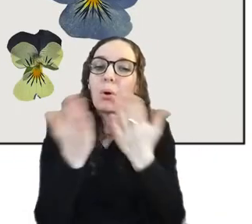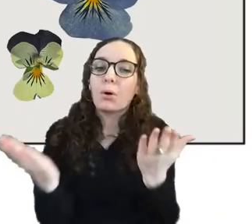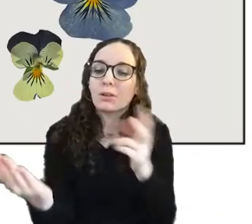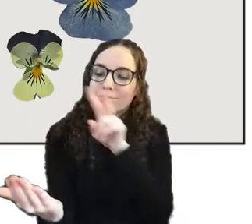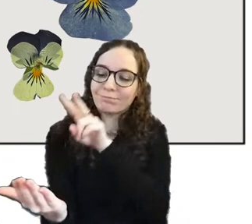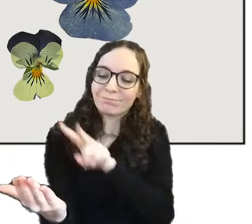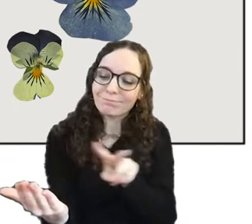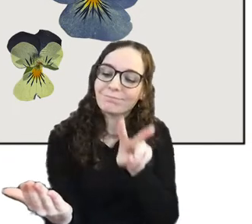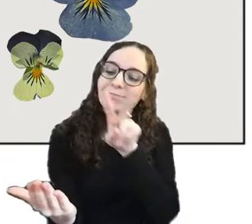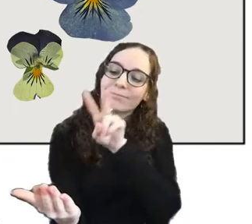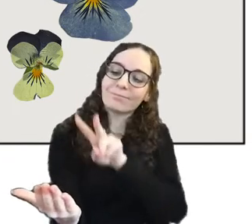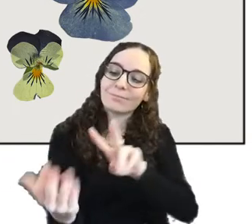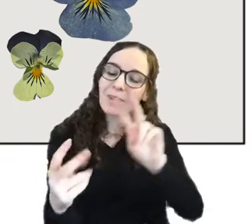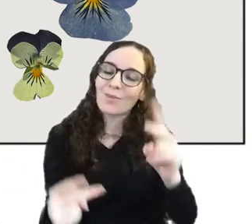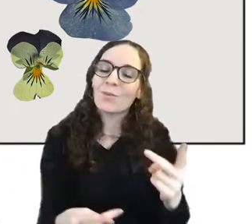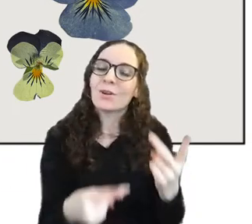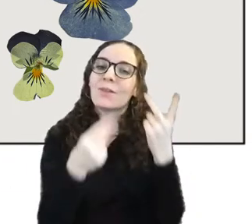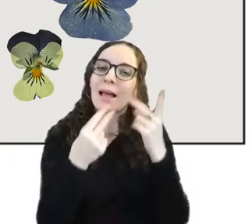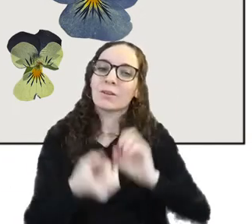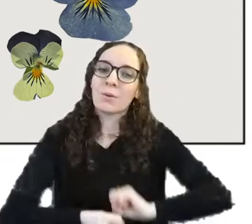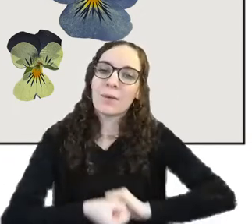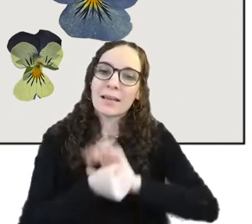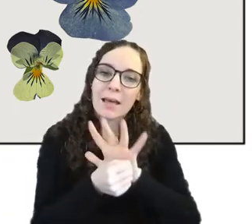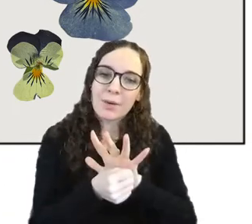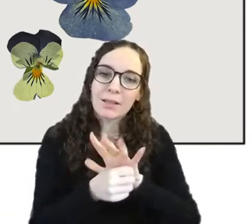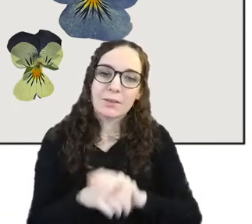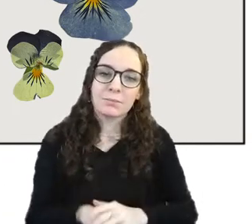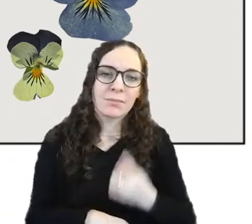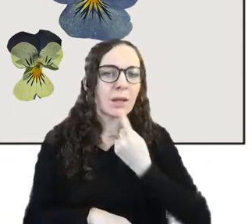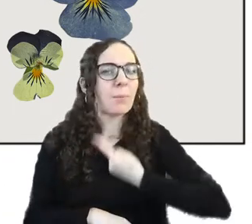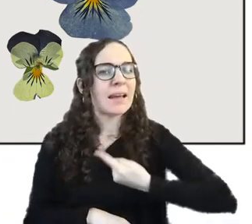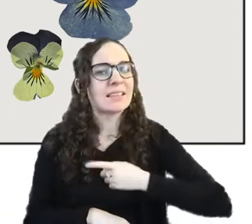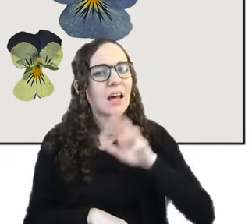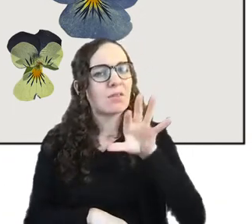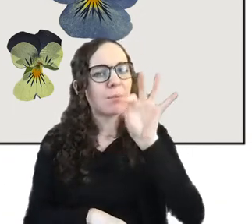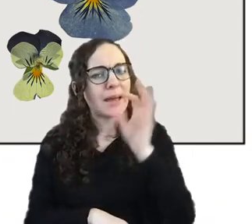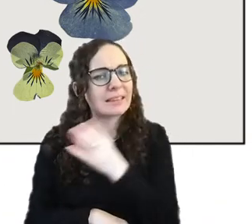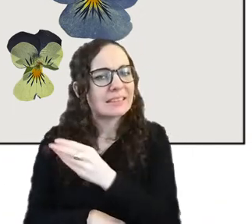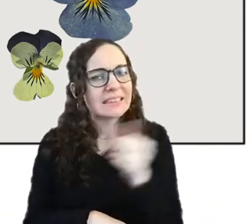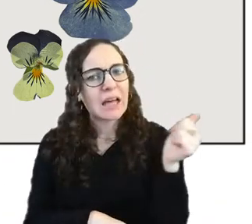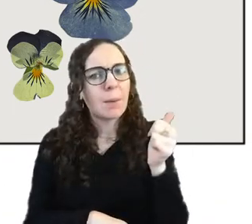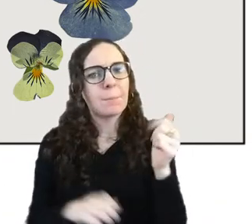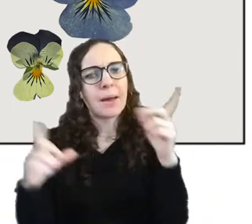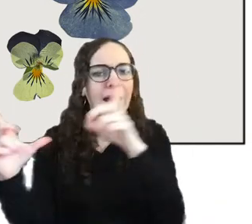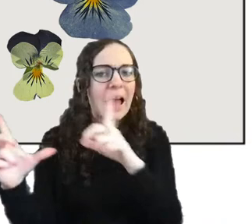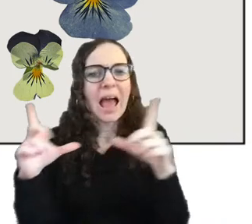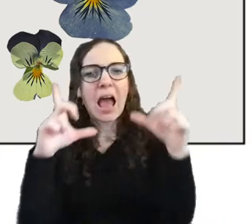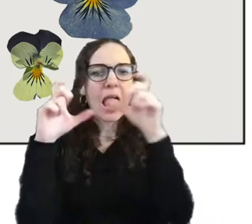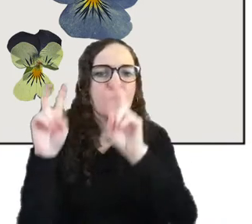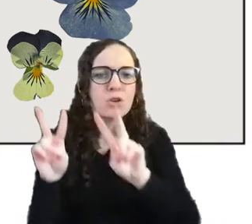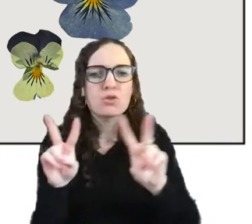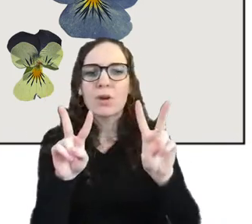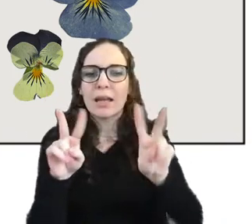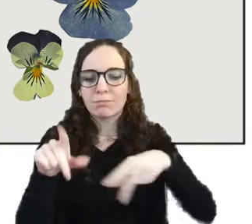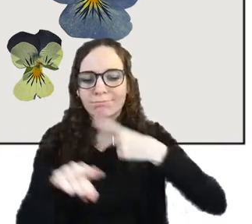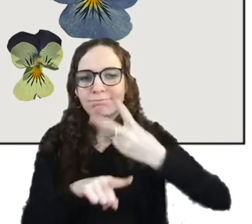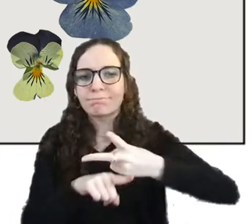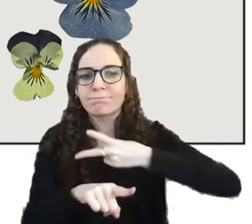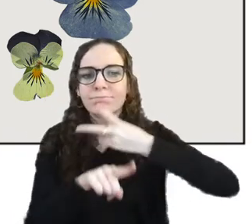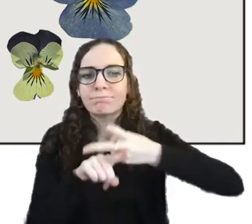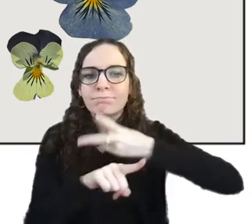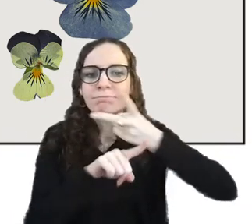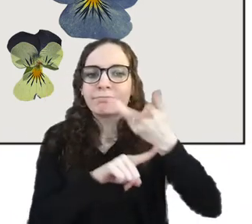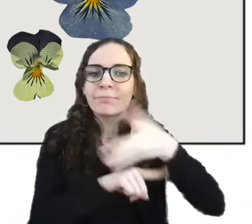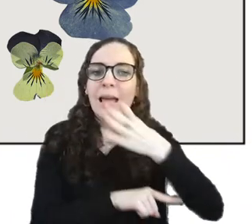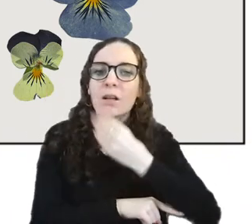and i chose some recurring imagery that i used throughout the narrative so there's a lot of